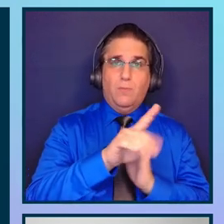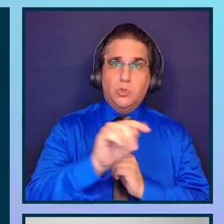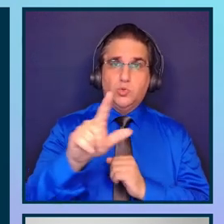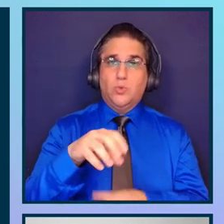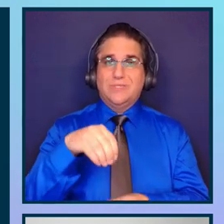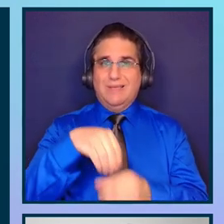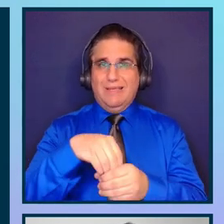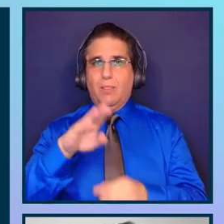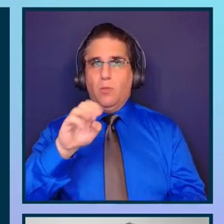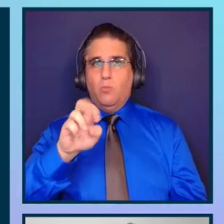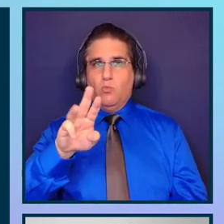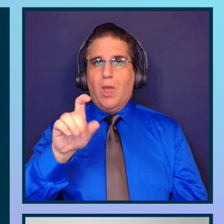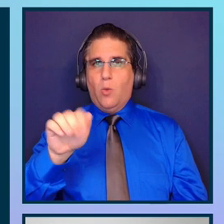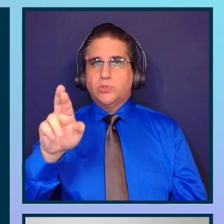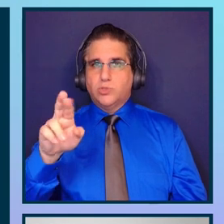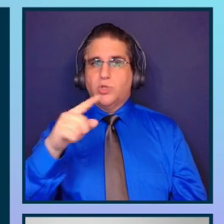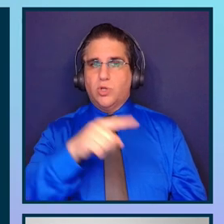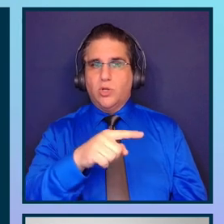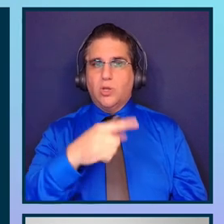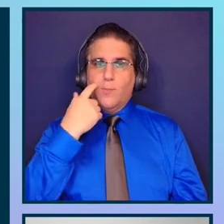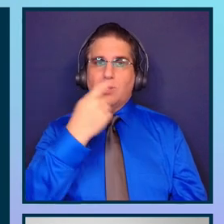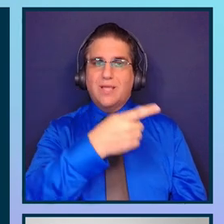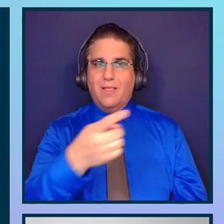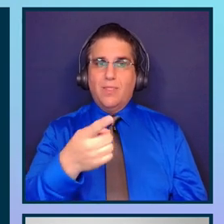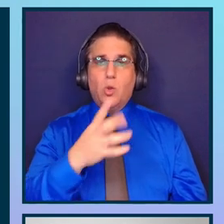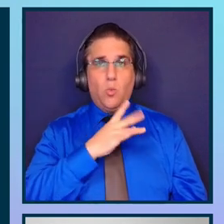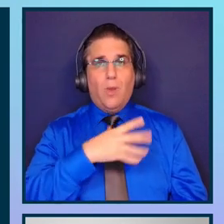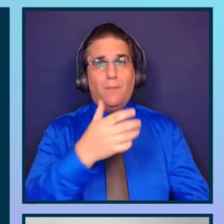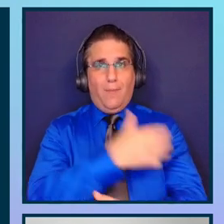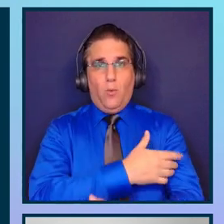browser because they are quite powerful.